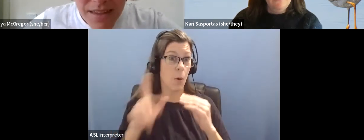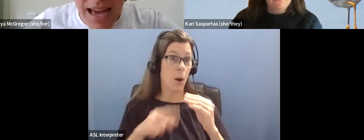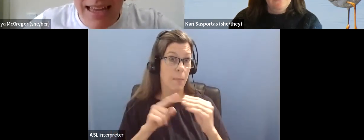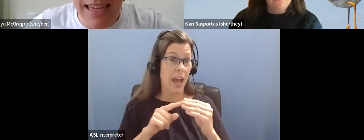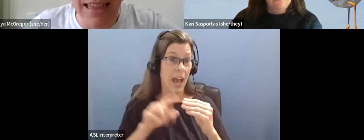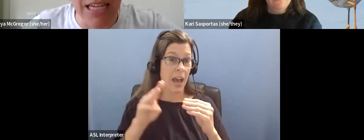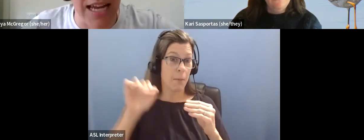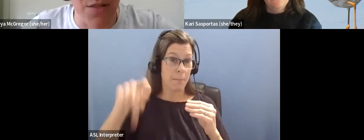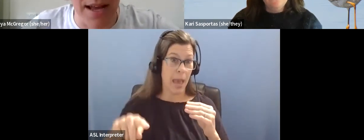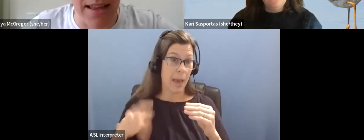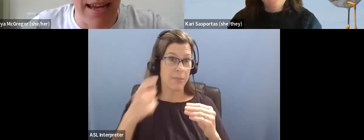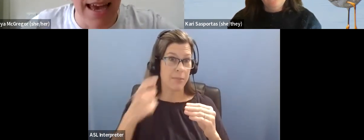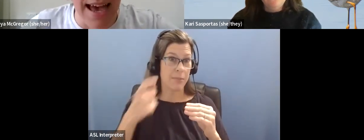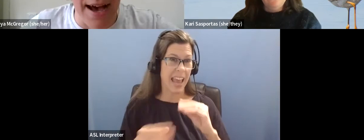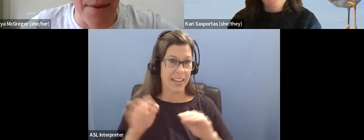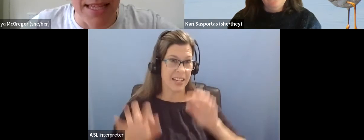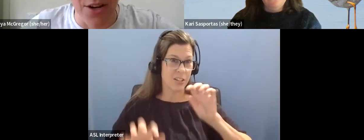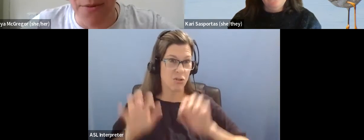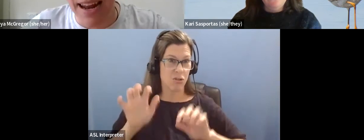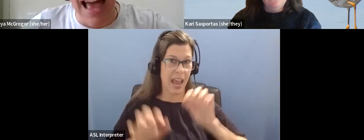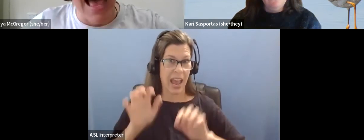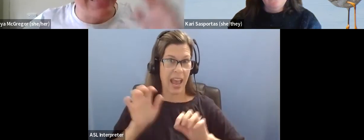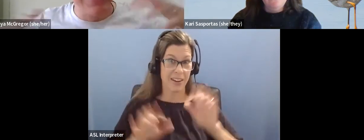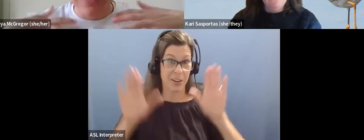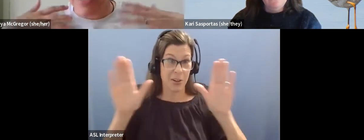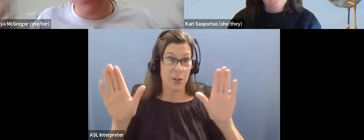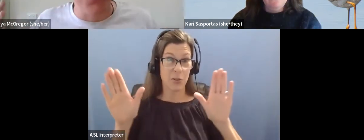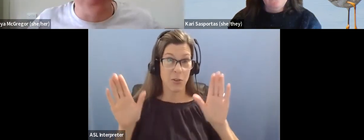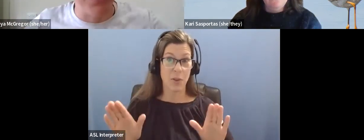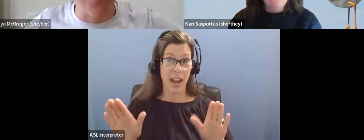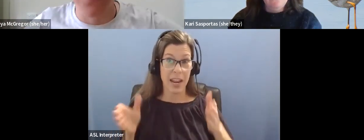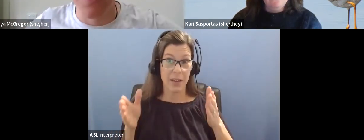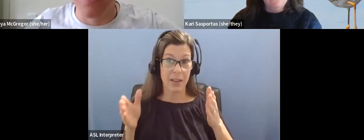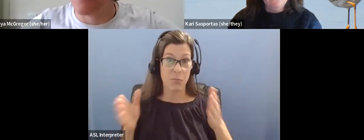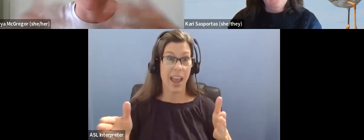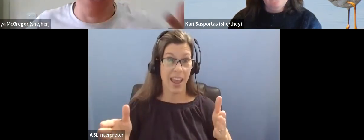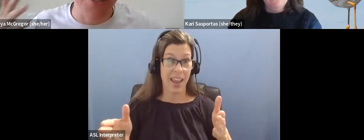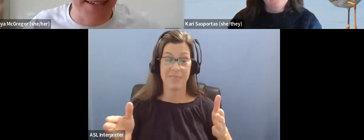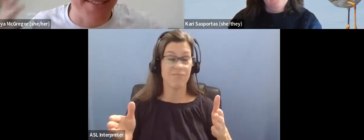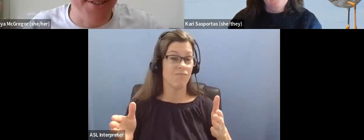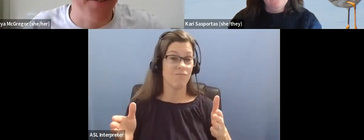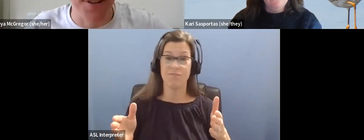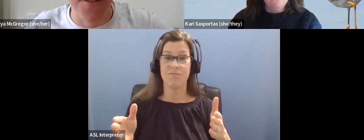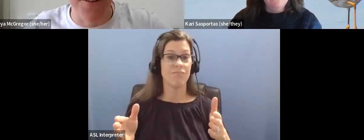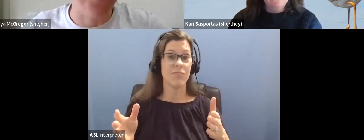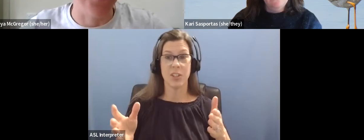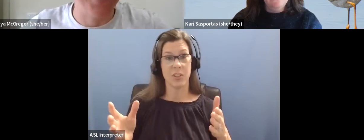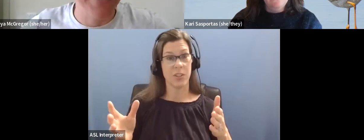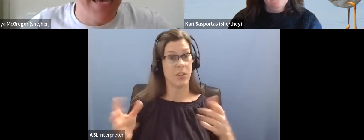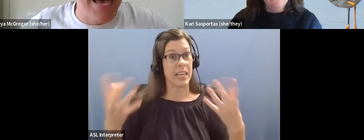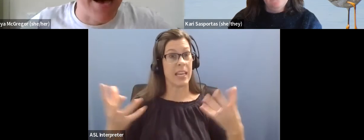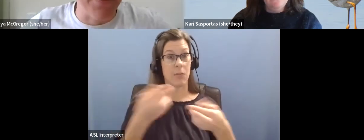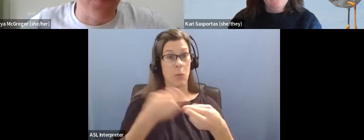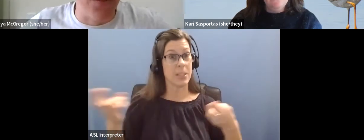uh, link in the chat as well. And, um, it's a great way to adding to it is a really wonderful thing. And it creates a resource for a lot of different